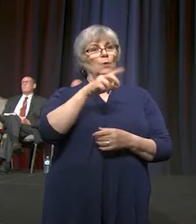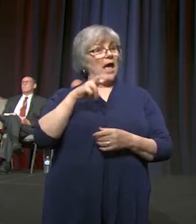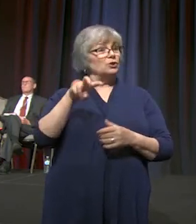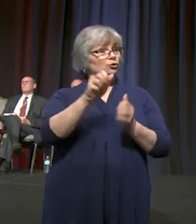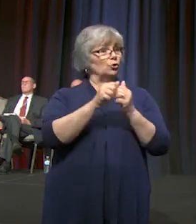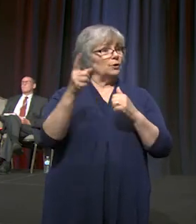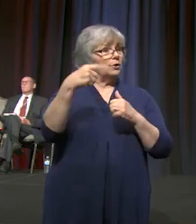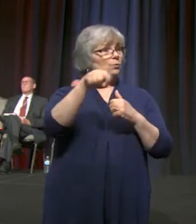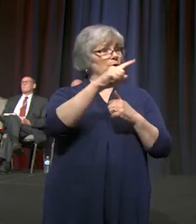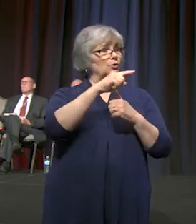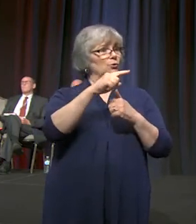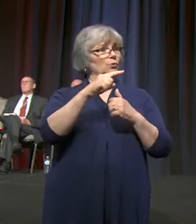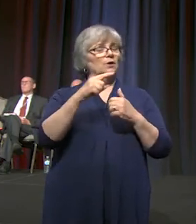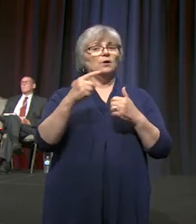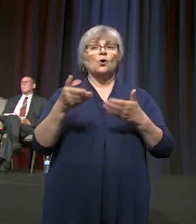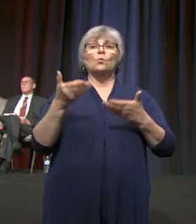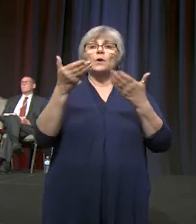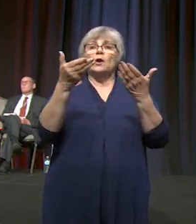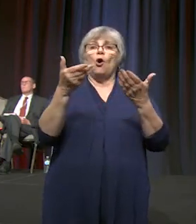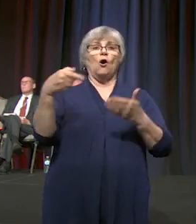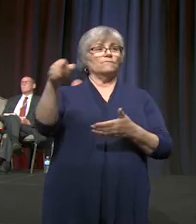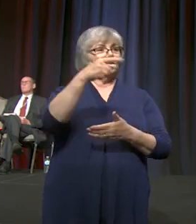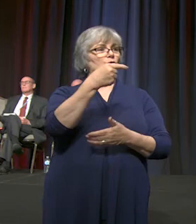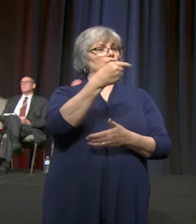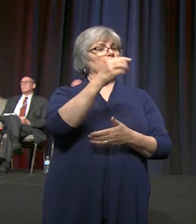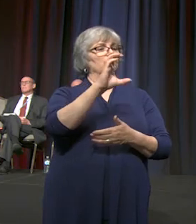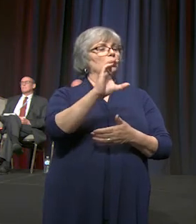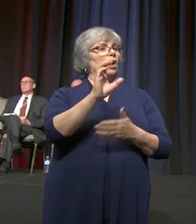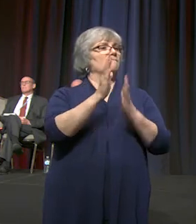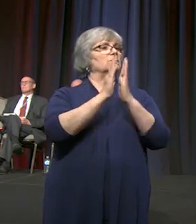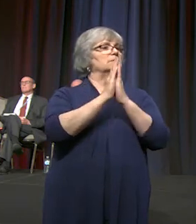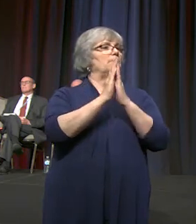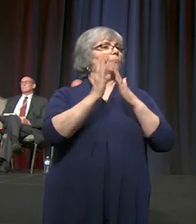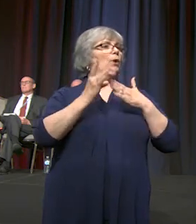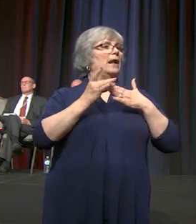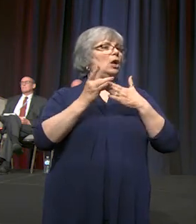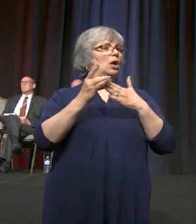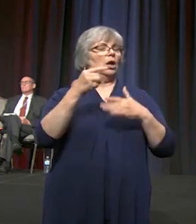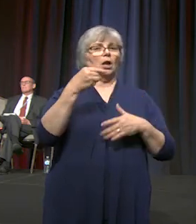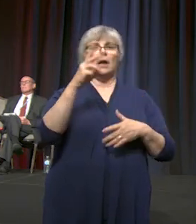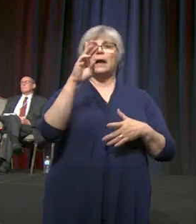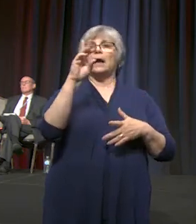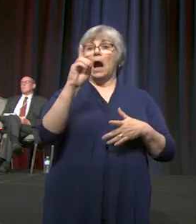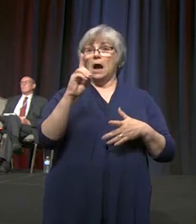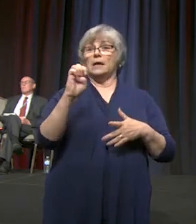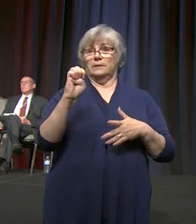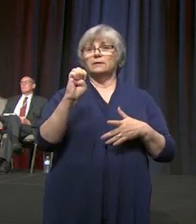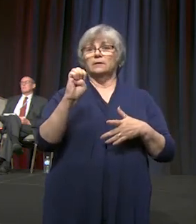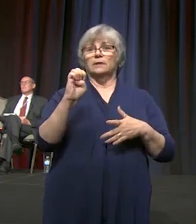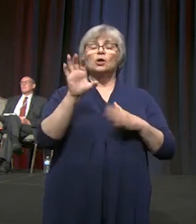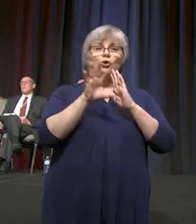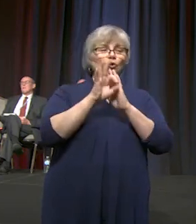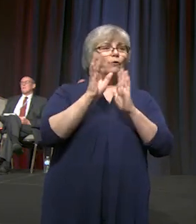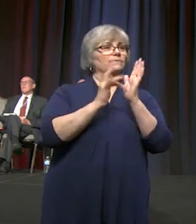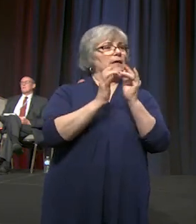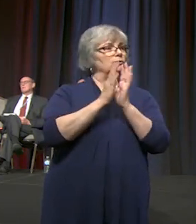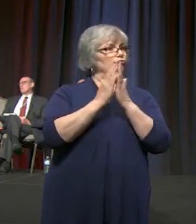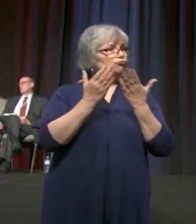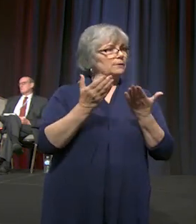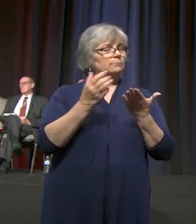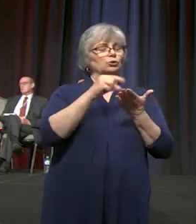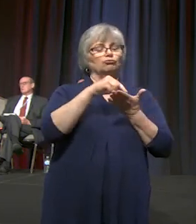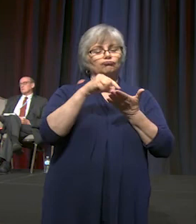that we offer you the general conference prayer guide. In that guide, you will find scripture and